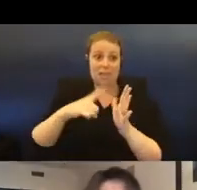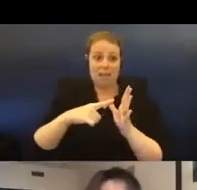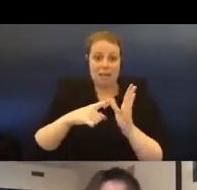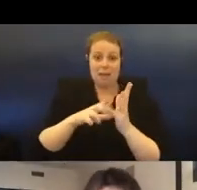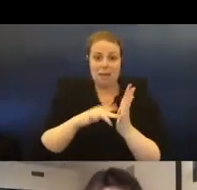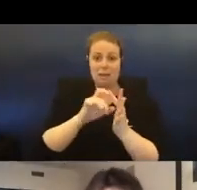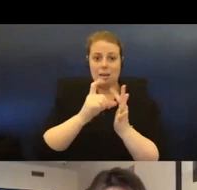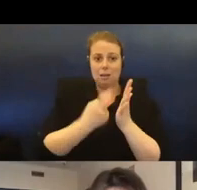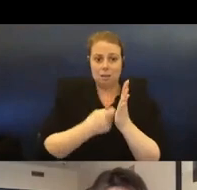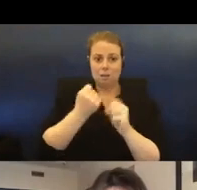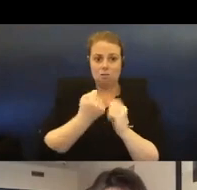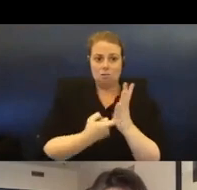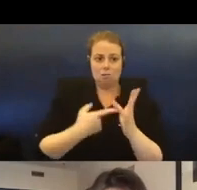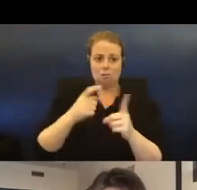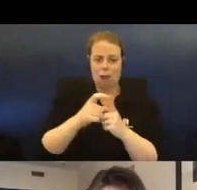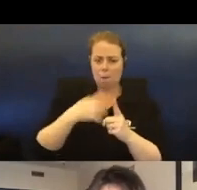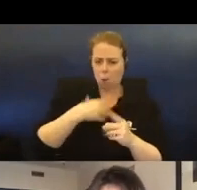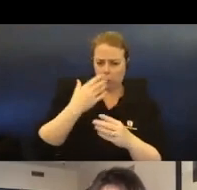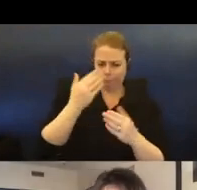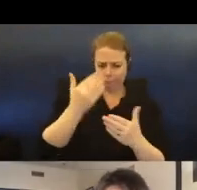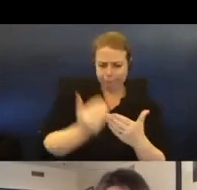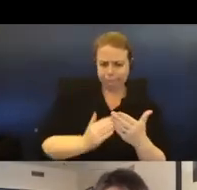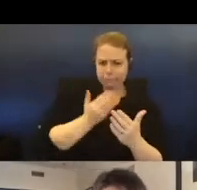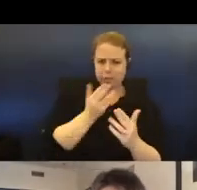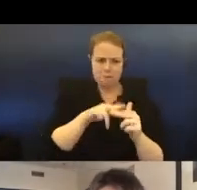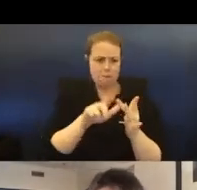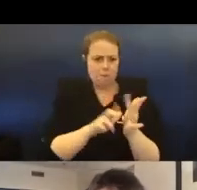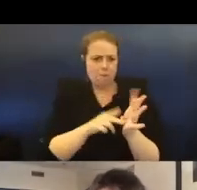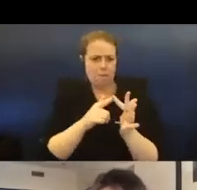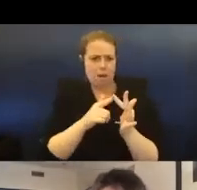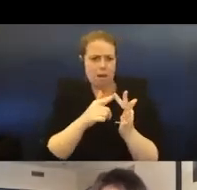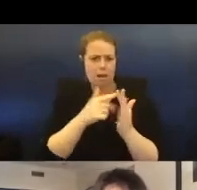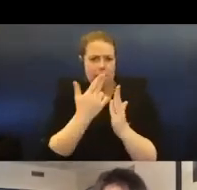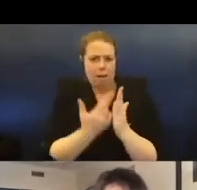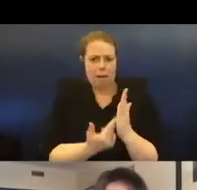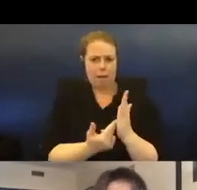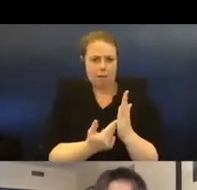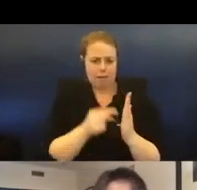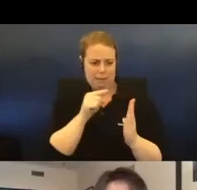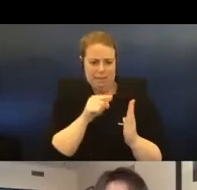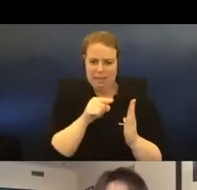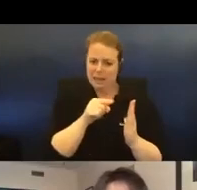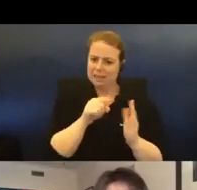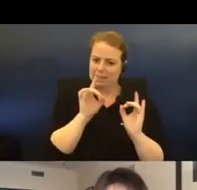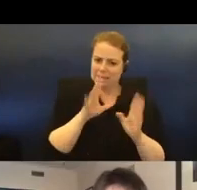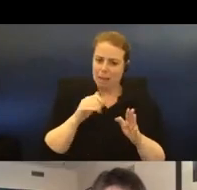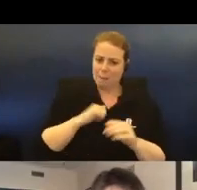becoming more interested in fine art. And during this year, the seeds of my current practice were already there.